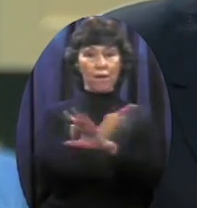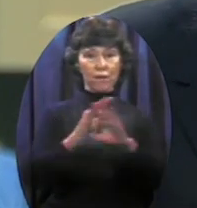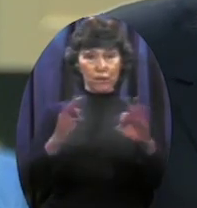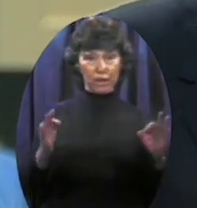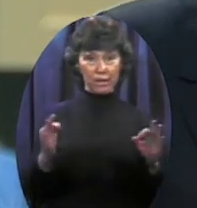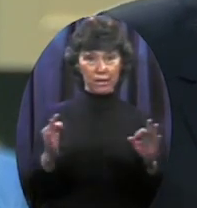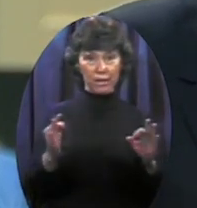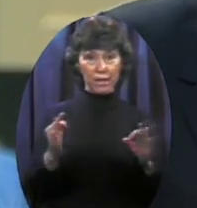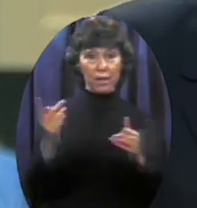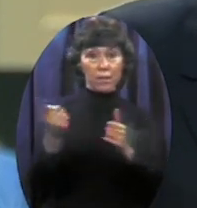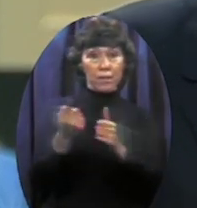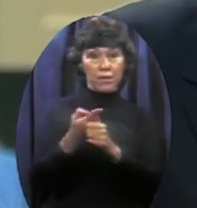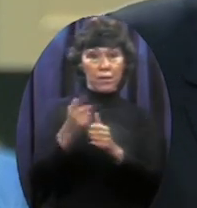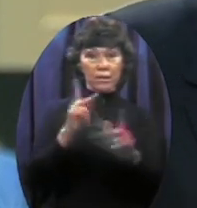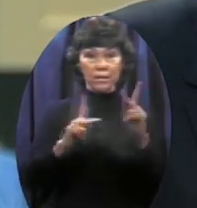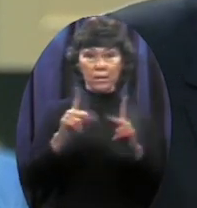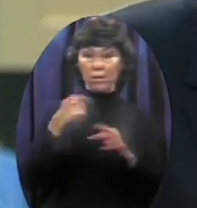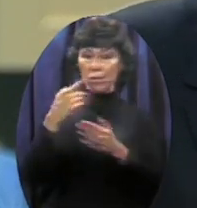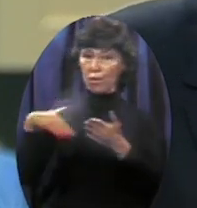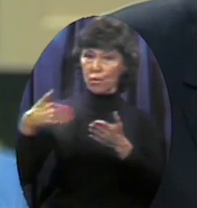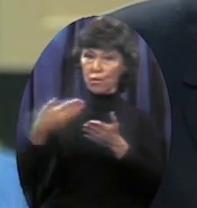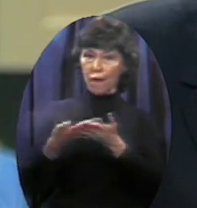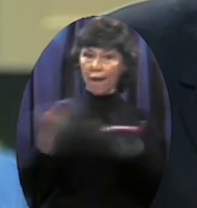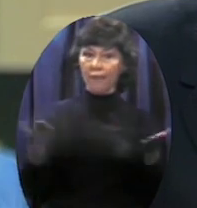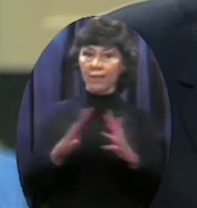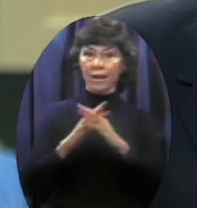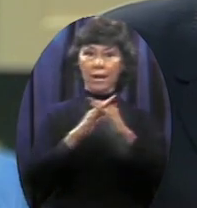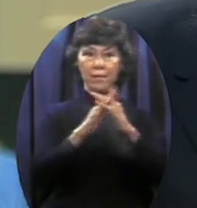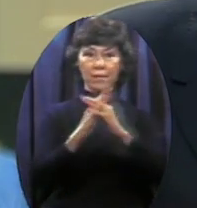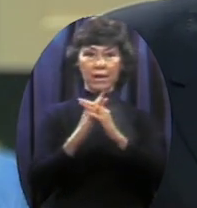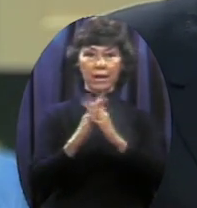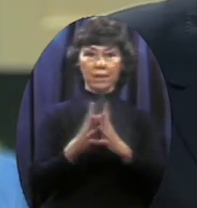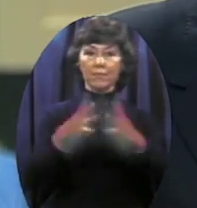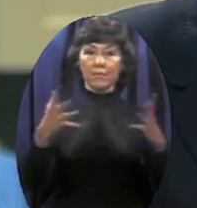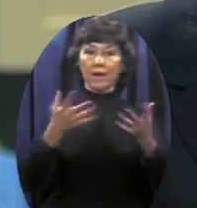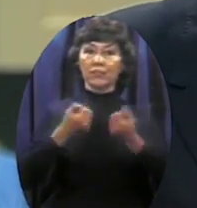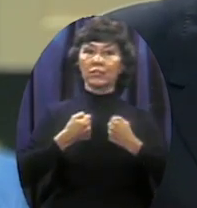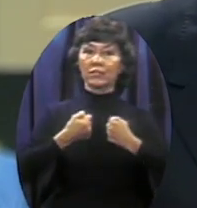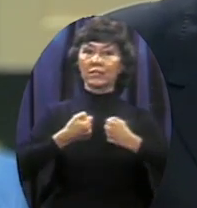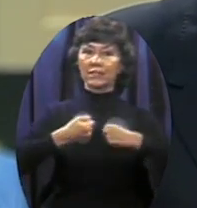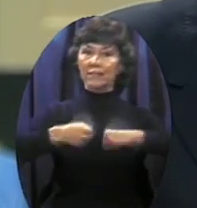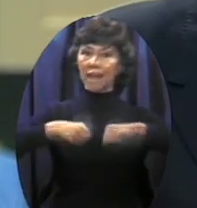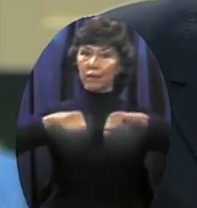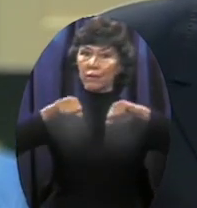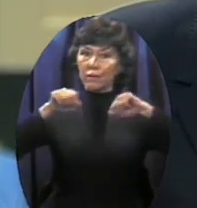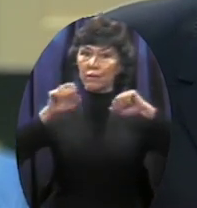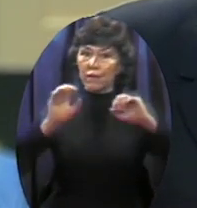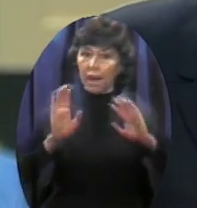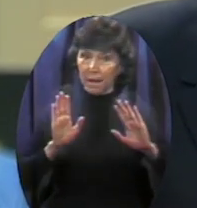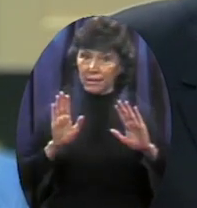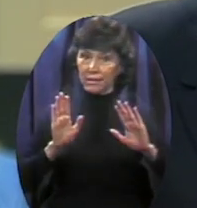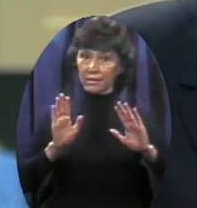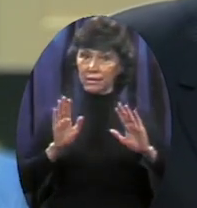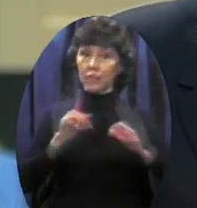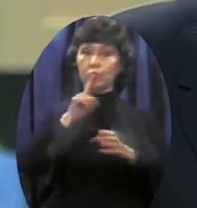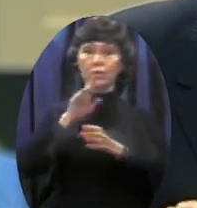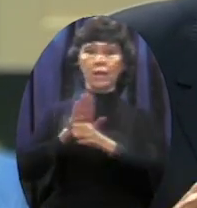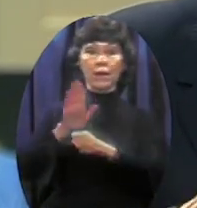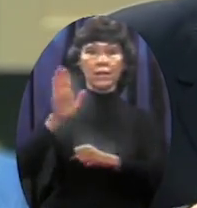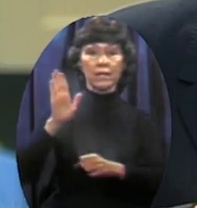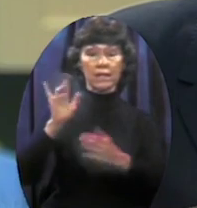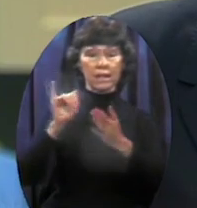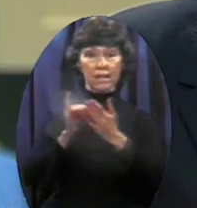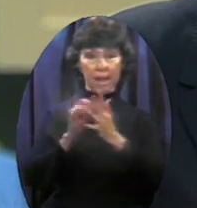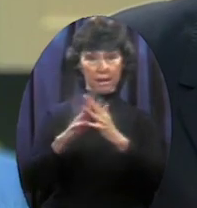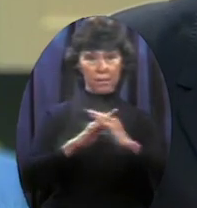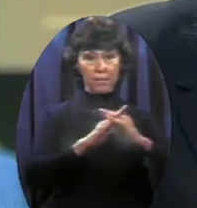great deprivation, sacrificed to guarantee that America would ever be a